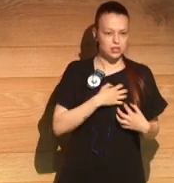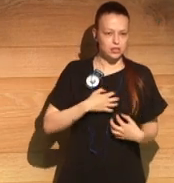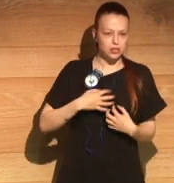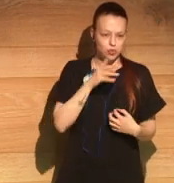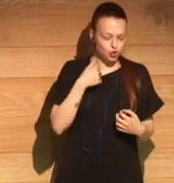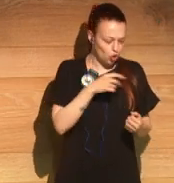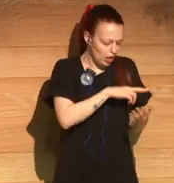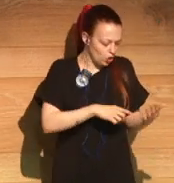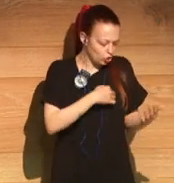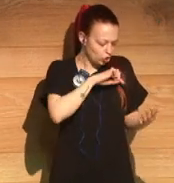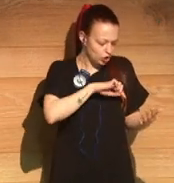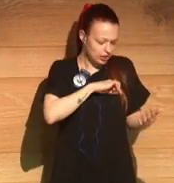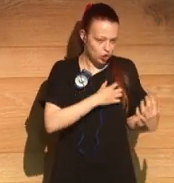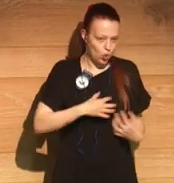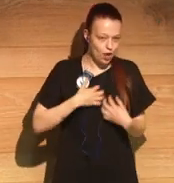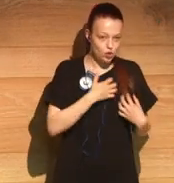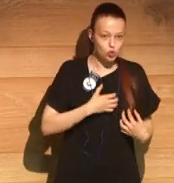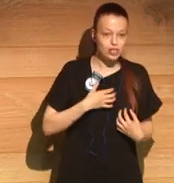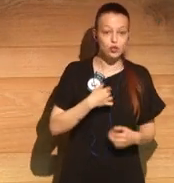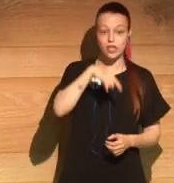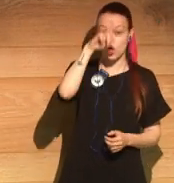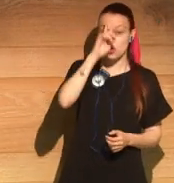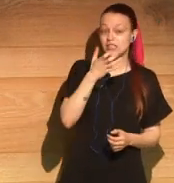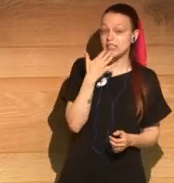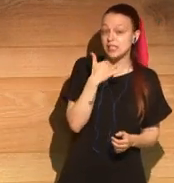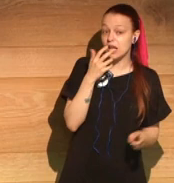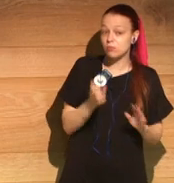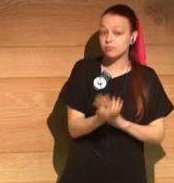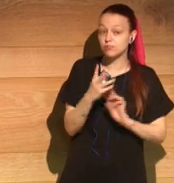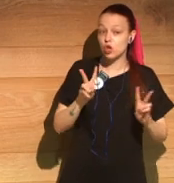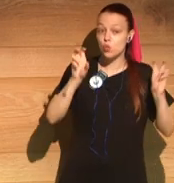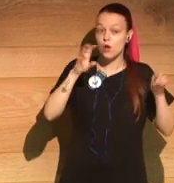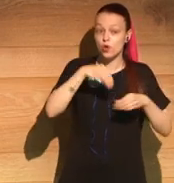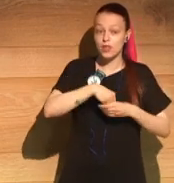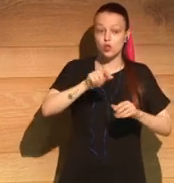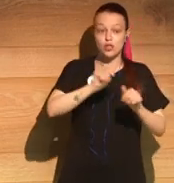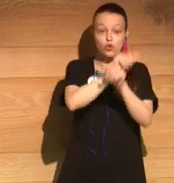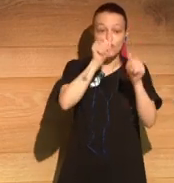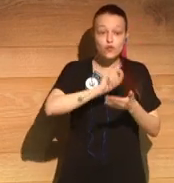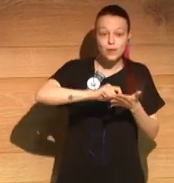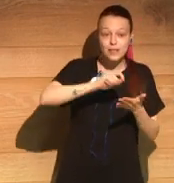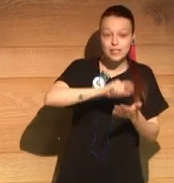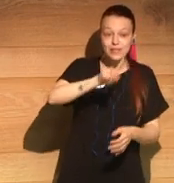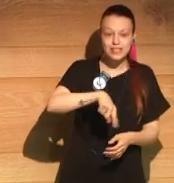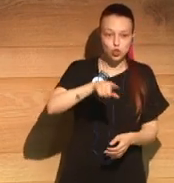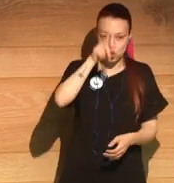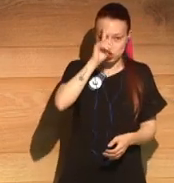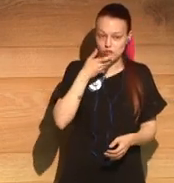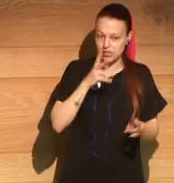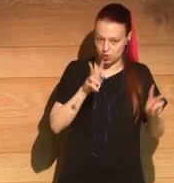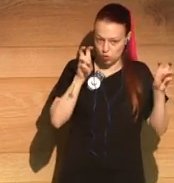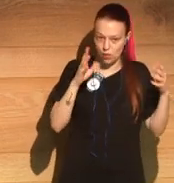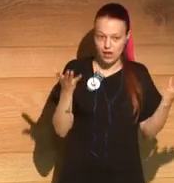emotional burden of the novel. I don't know if that's new in your work, but